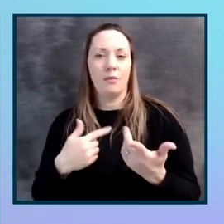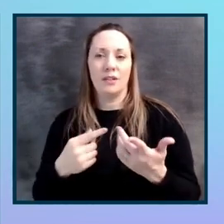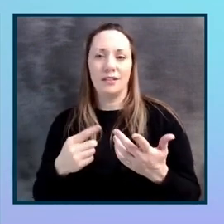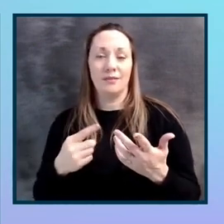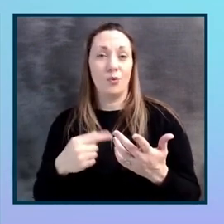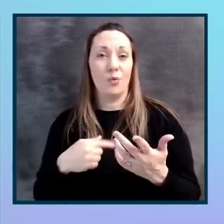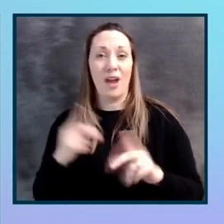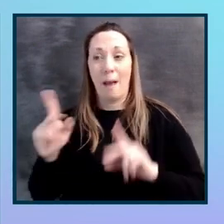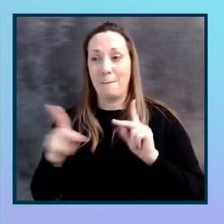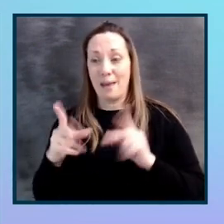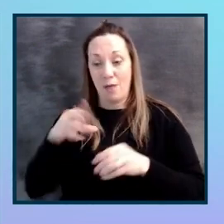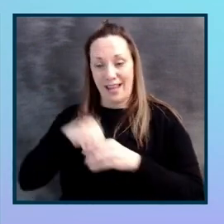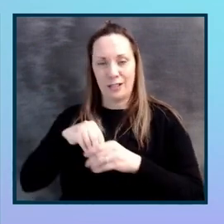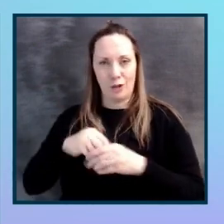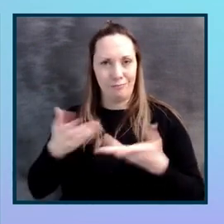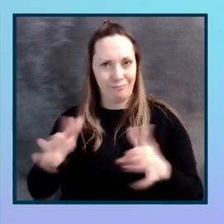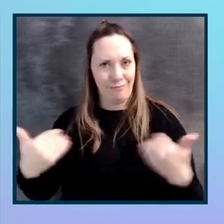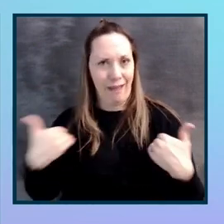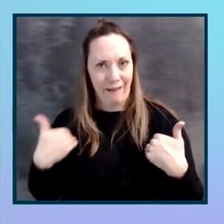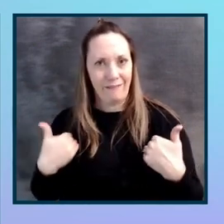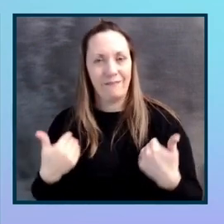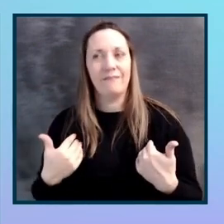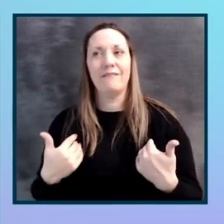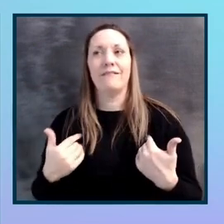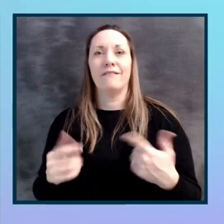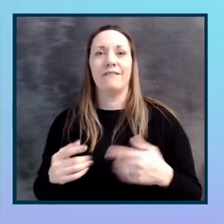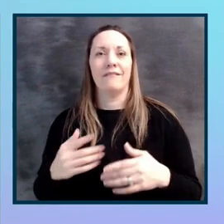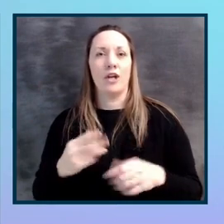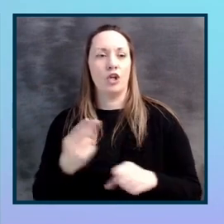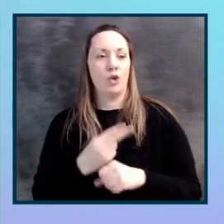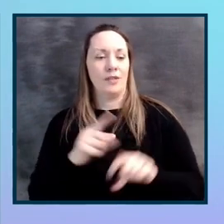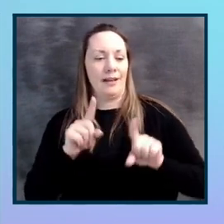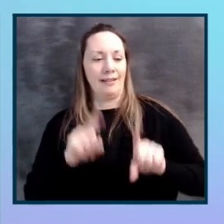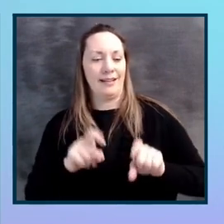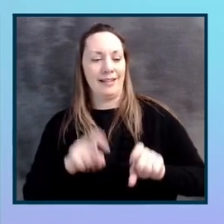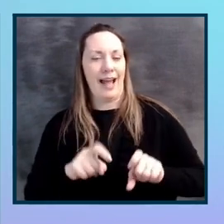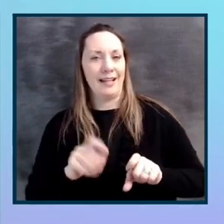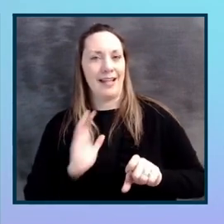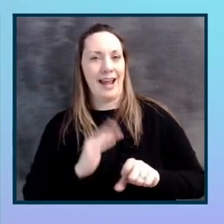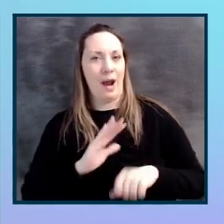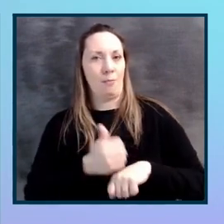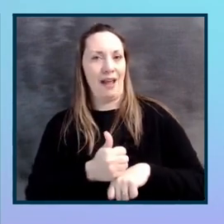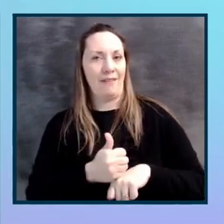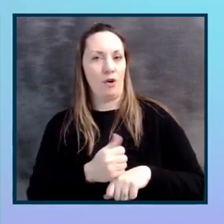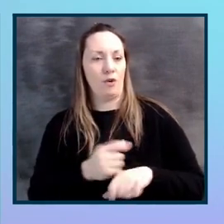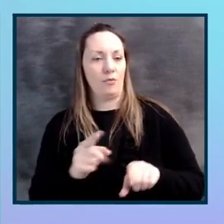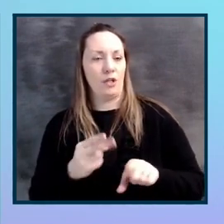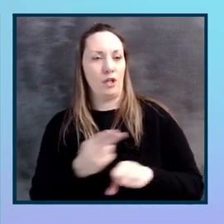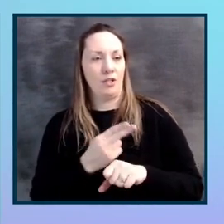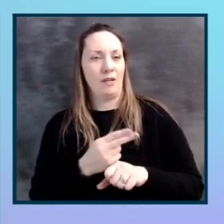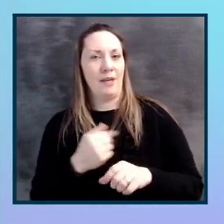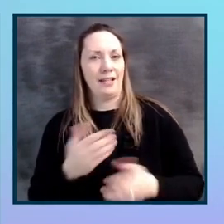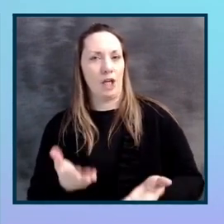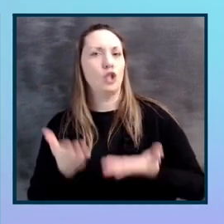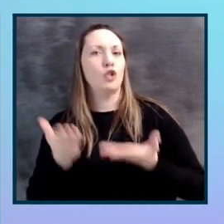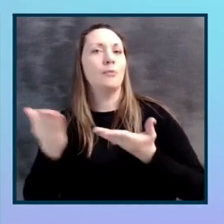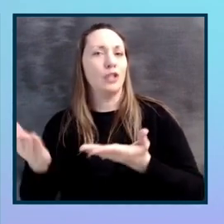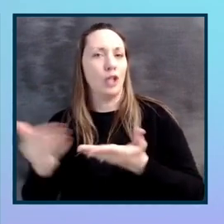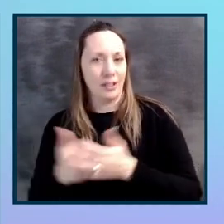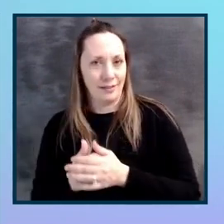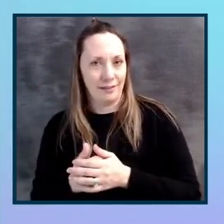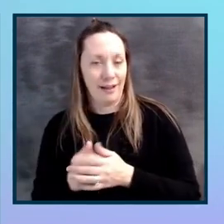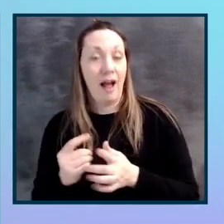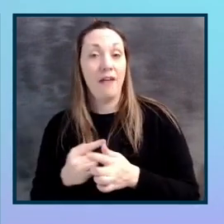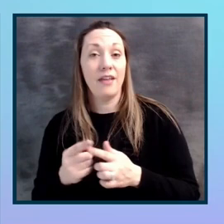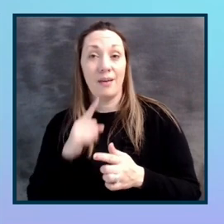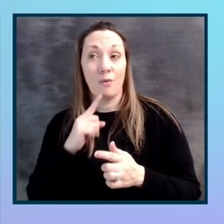had people internally taking tests on our platform as customers, but then they were actually, sorry, as contributors. And then they were